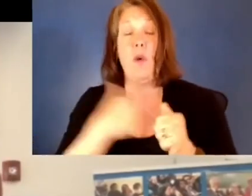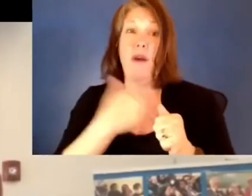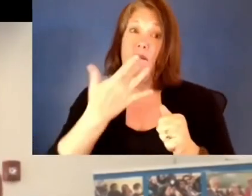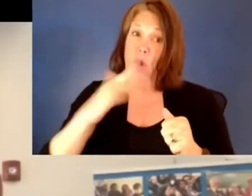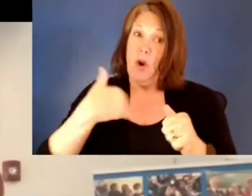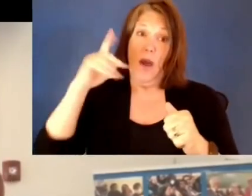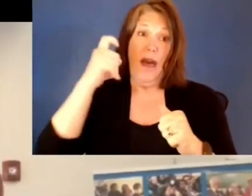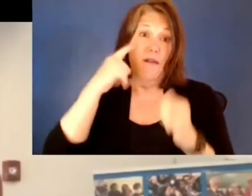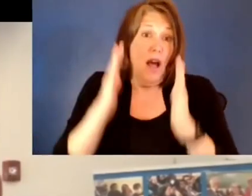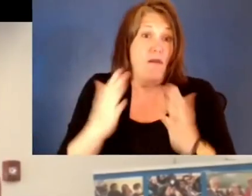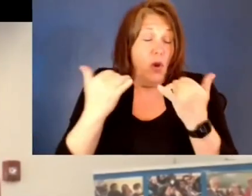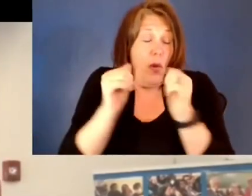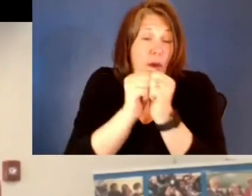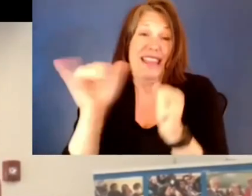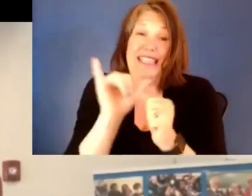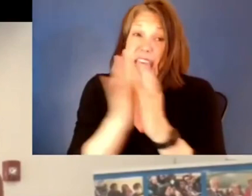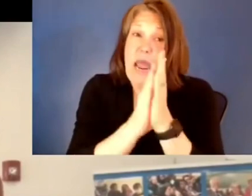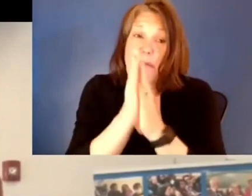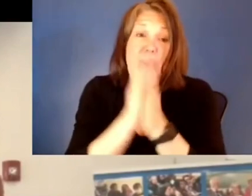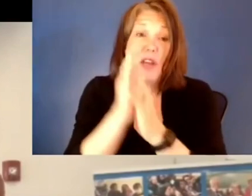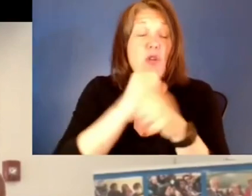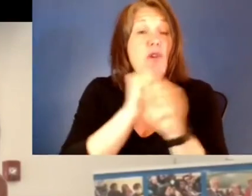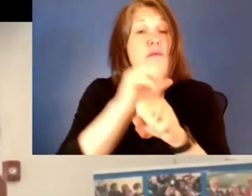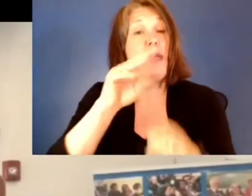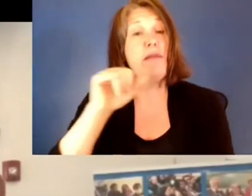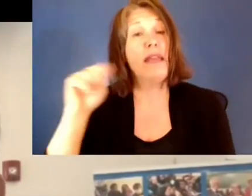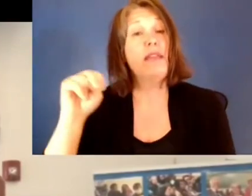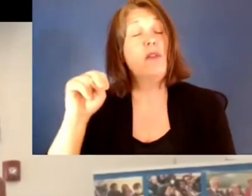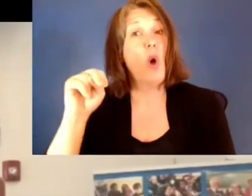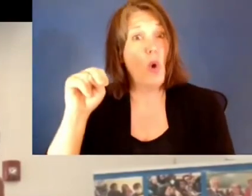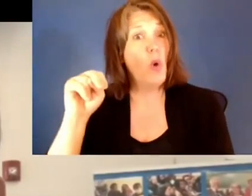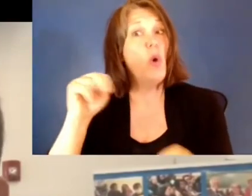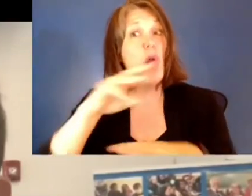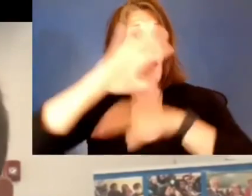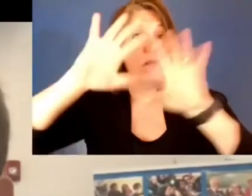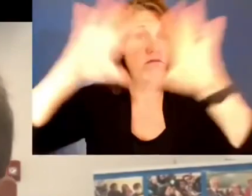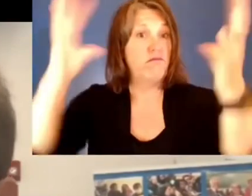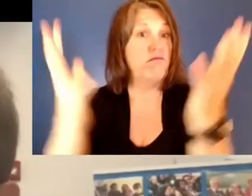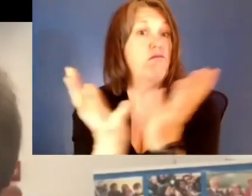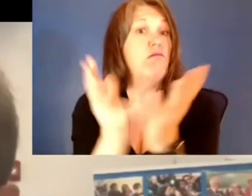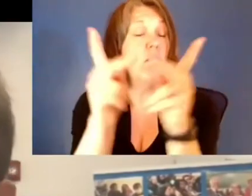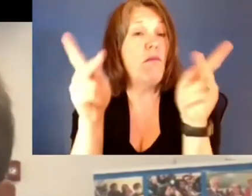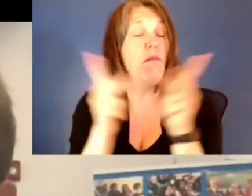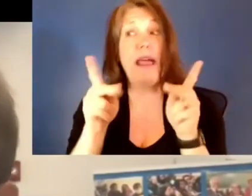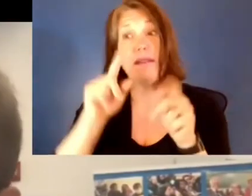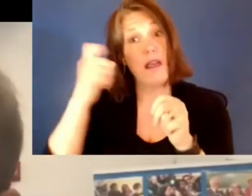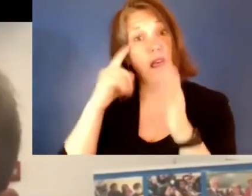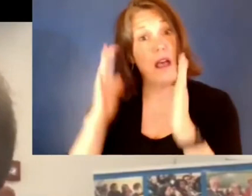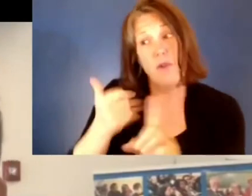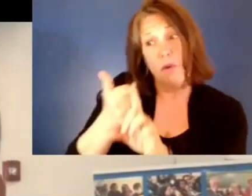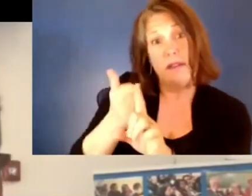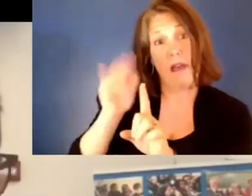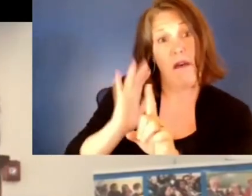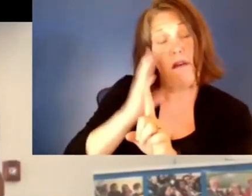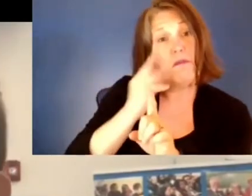making Minnesota a global place, a governor who has been himself a teacher, a public school teacher in social